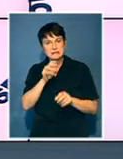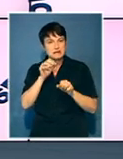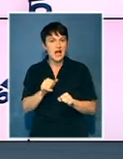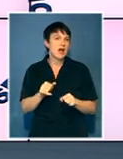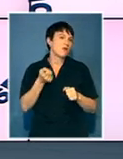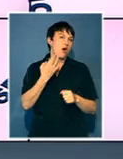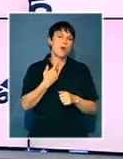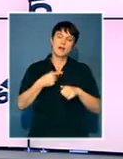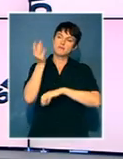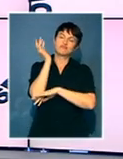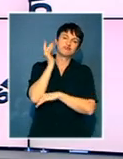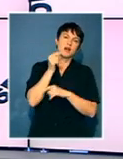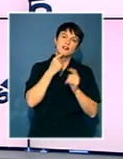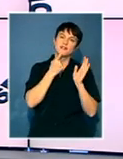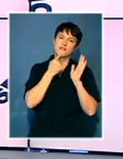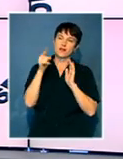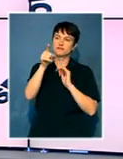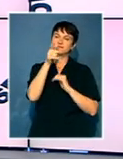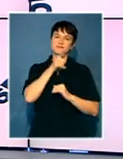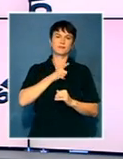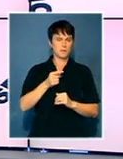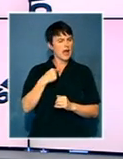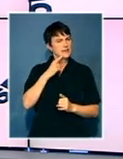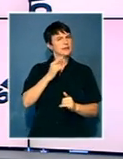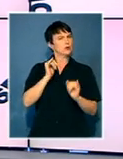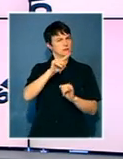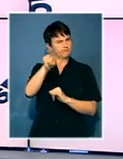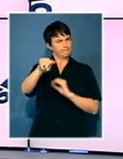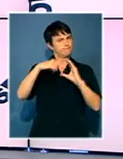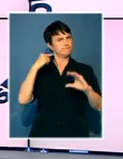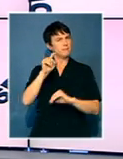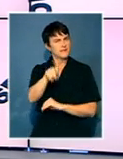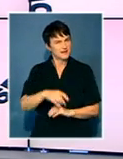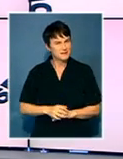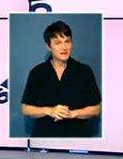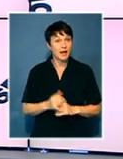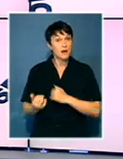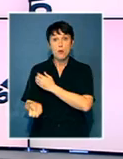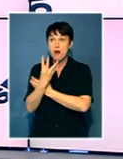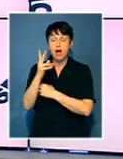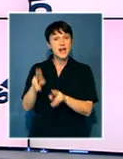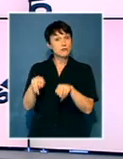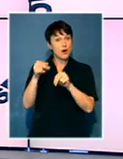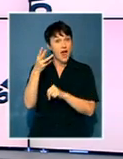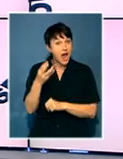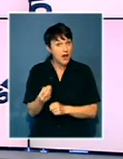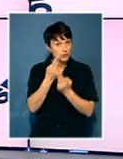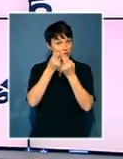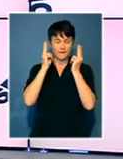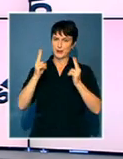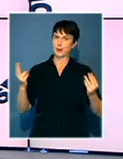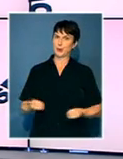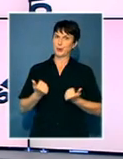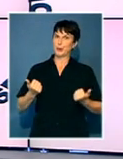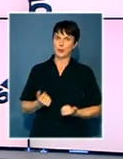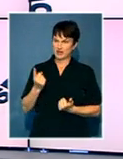out for you to see that we do take you seriously. Now, brand-new University of Mpumalanga, Nelspreit, is well prepared to provide